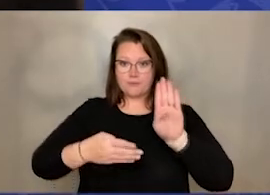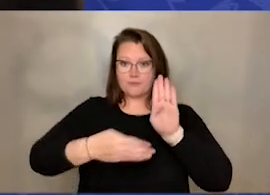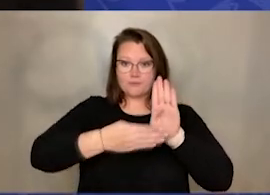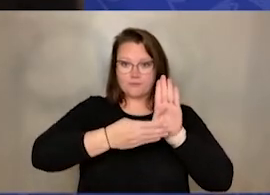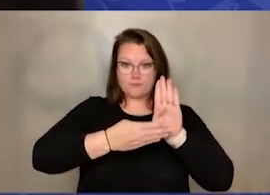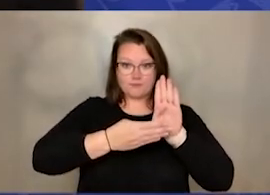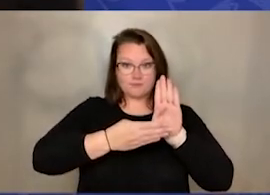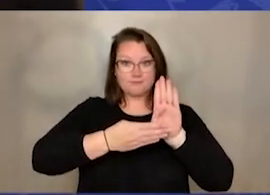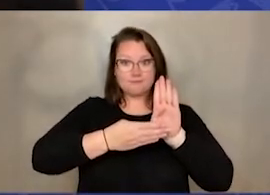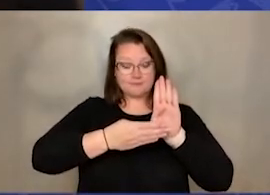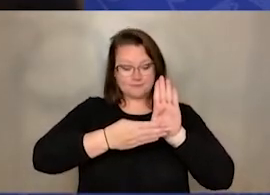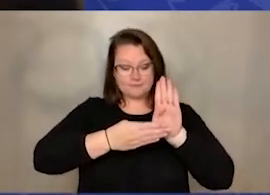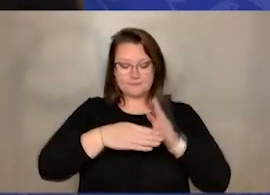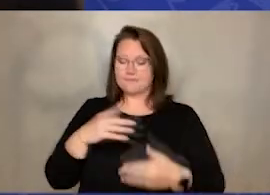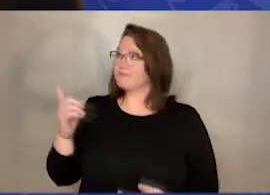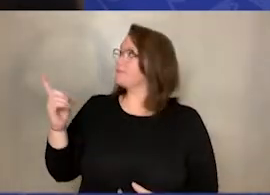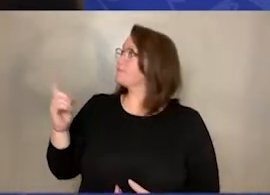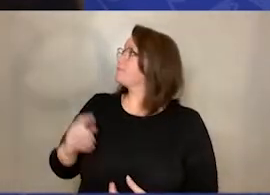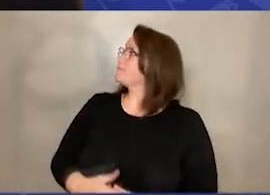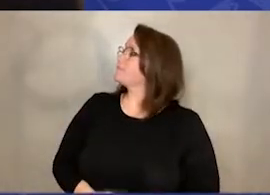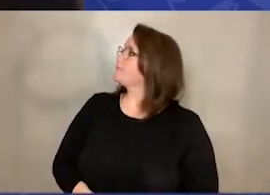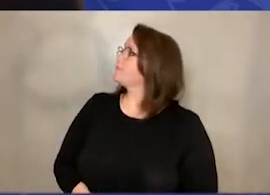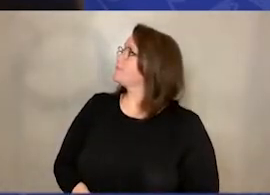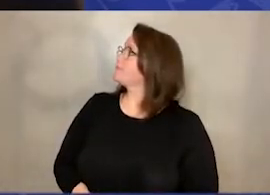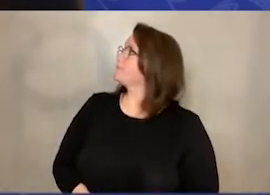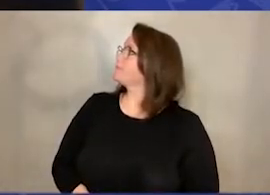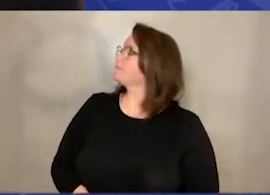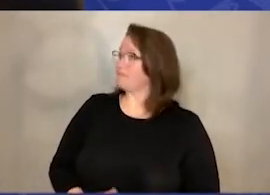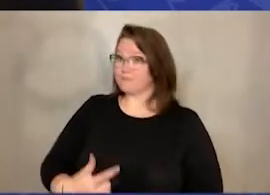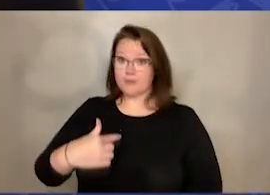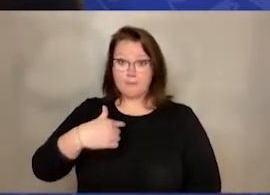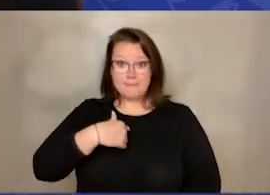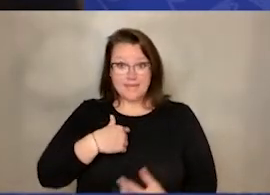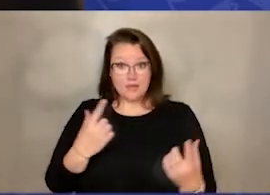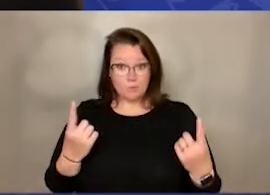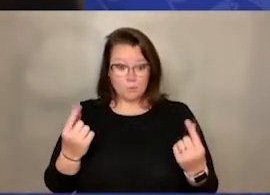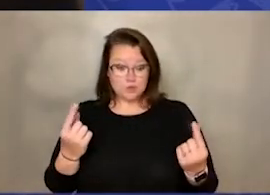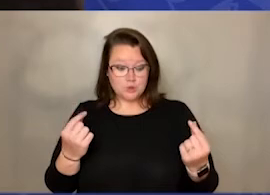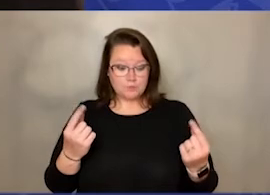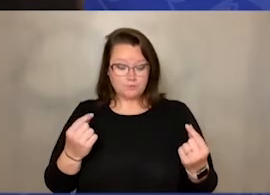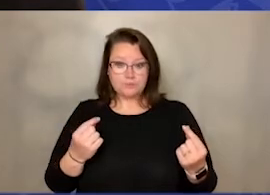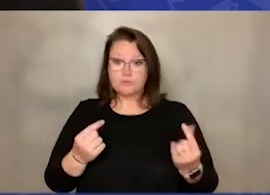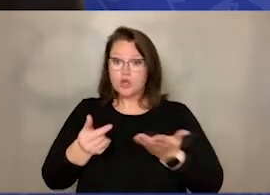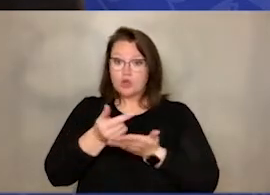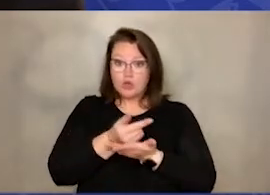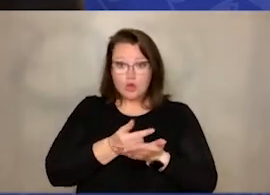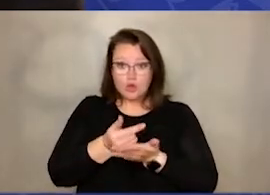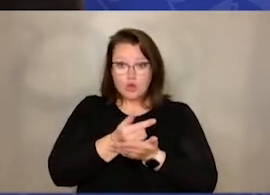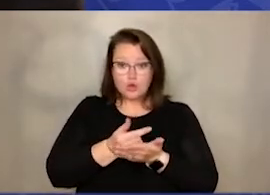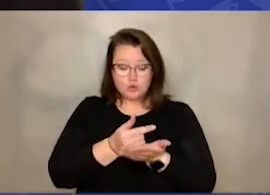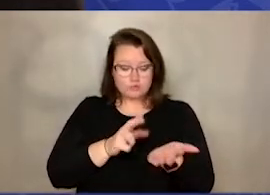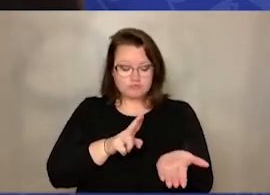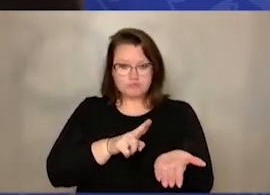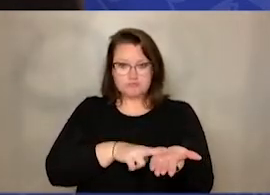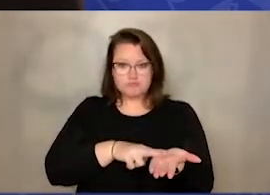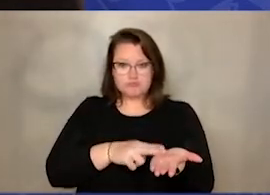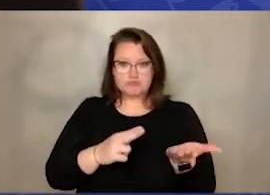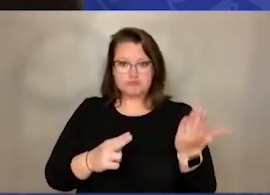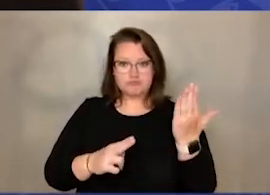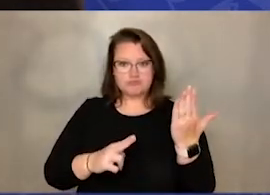of an L. What I'll do here is glue them together. a dot of glue.